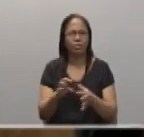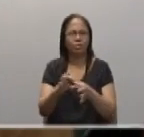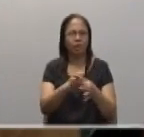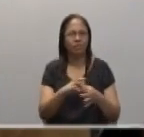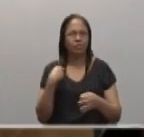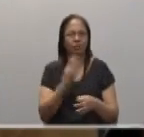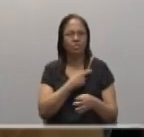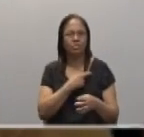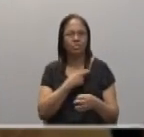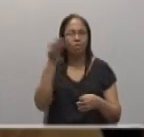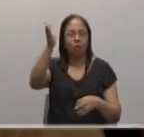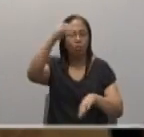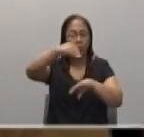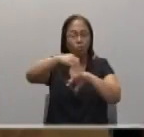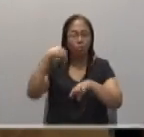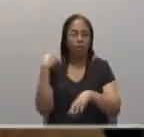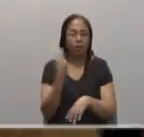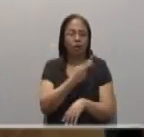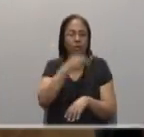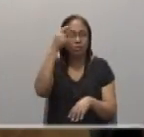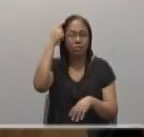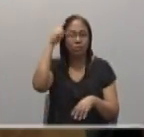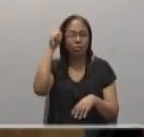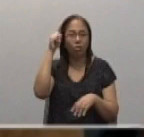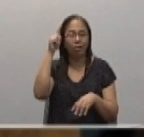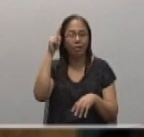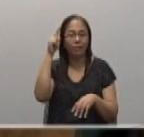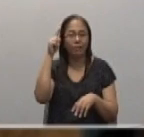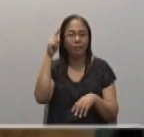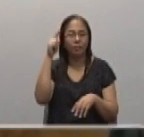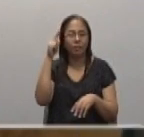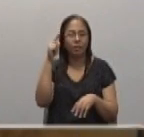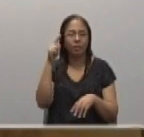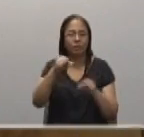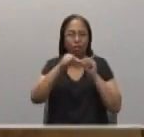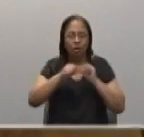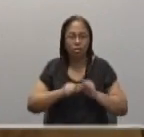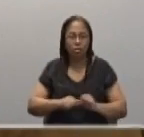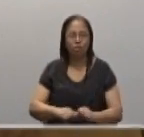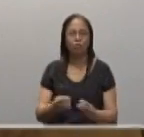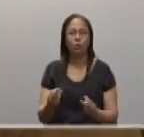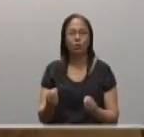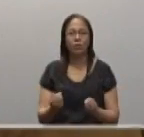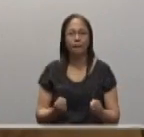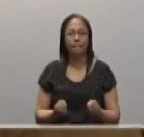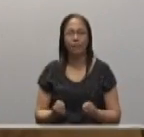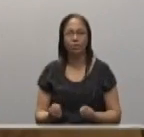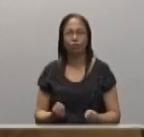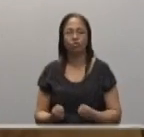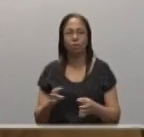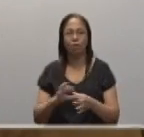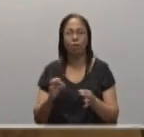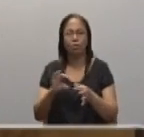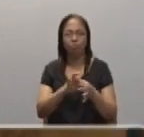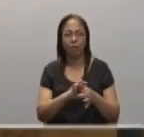we are called to exercise this ministry of reconciliation. So, beside the ministry of